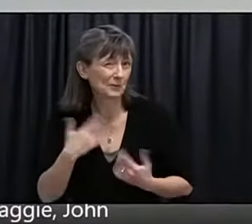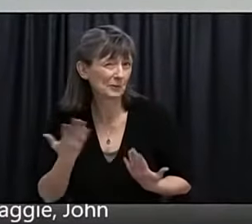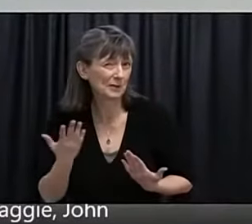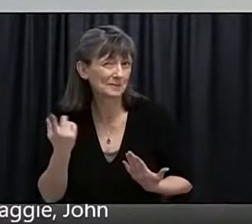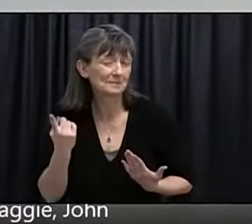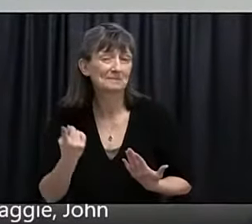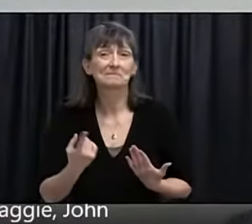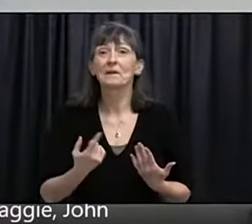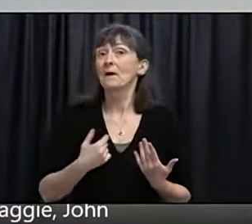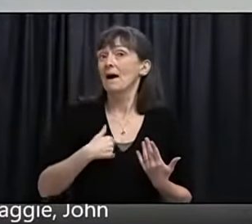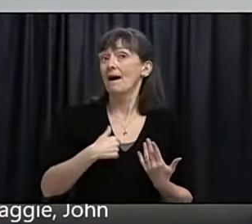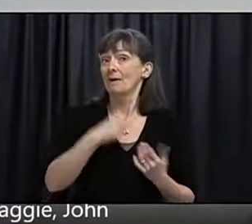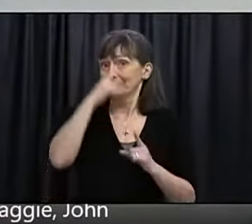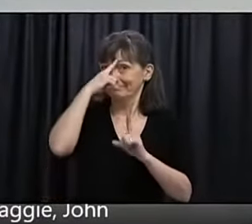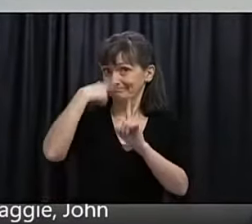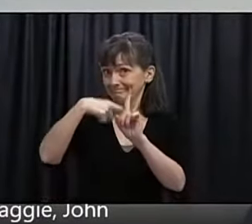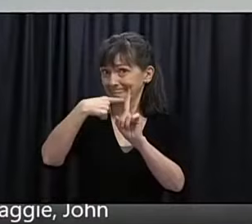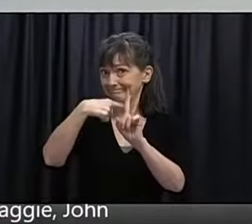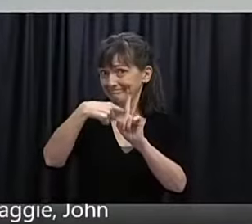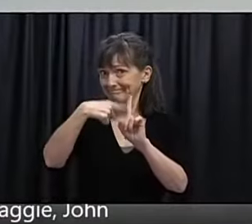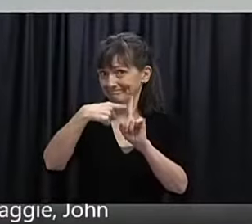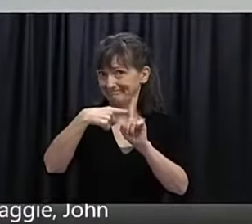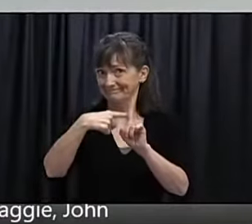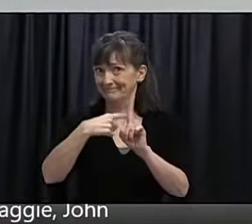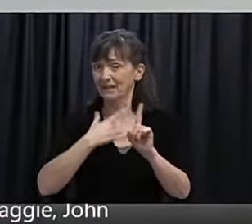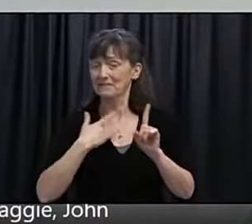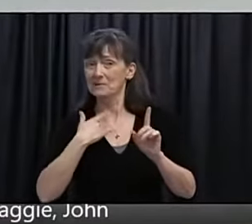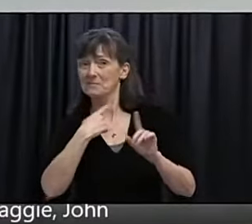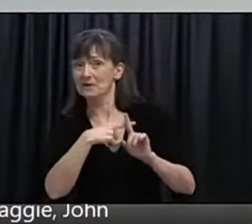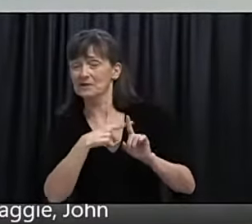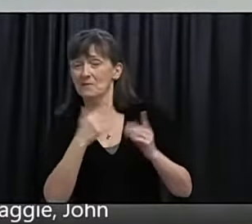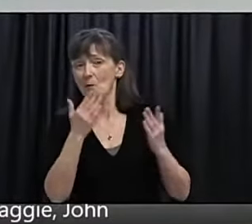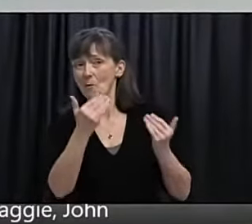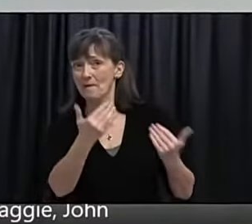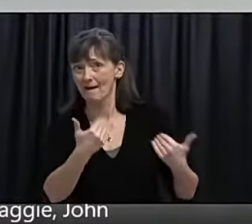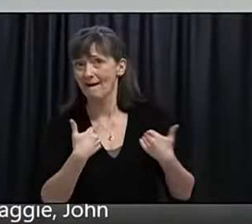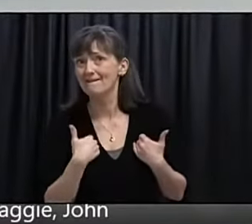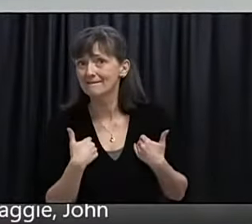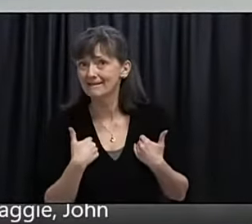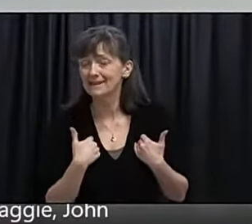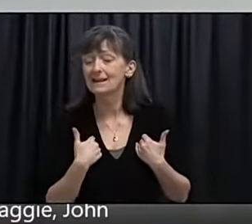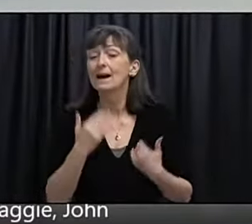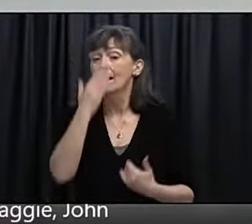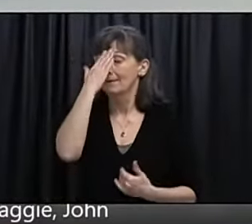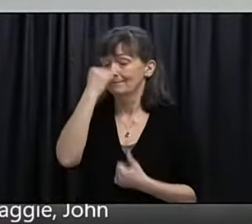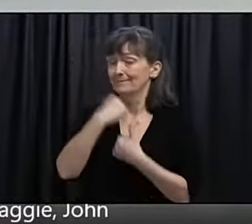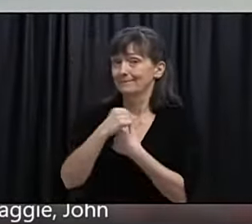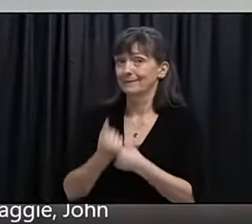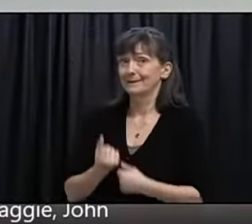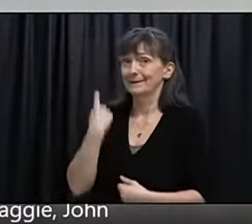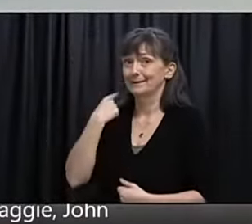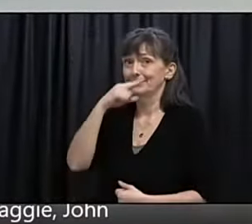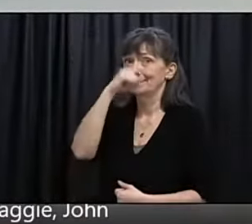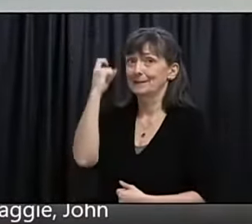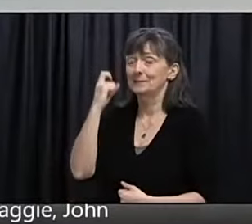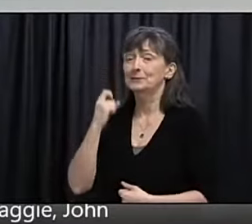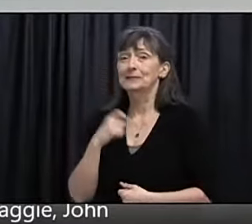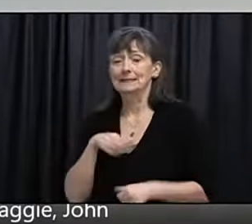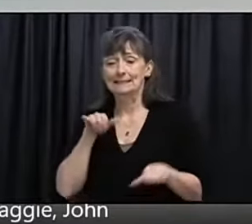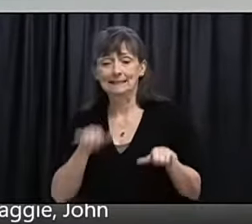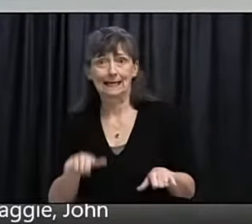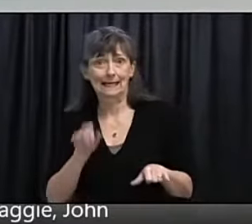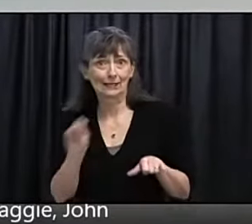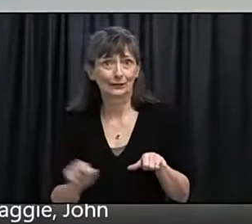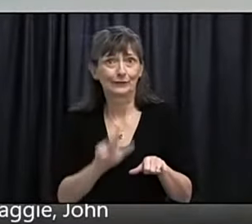Again, optimism I think is the order of today. I certainly recall last summer and the staycation